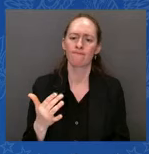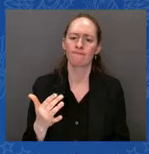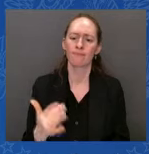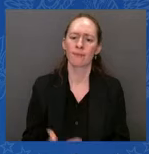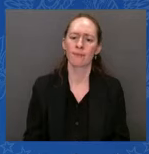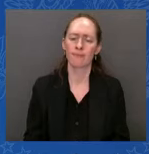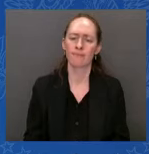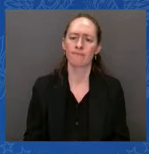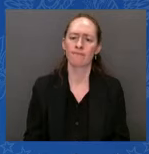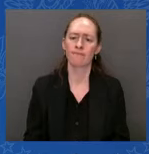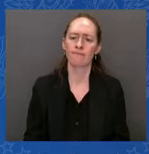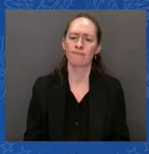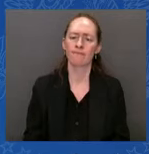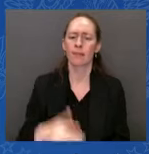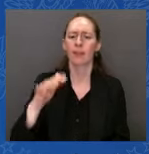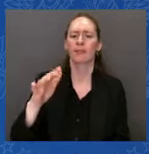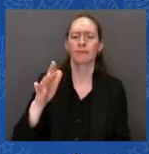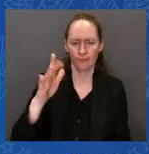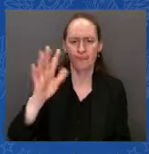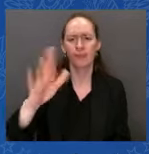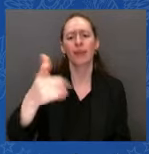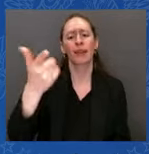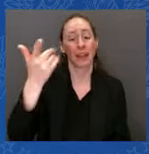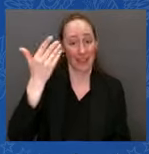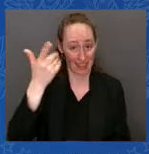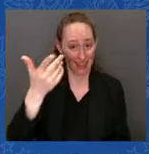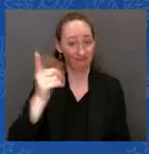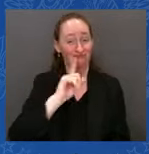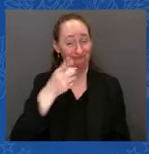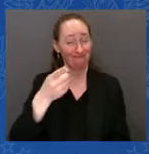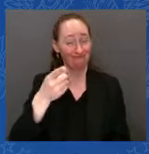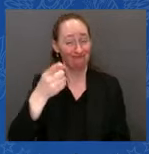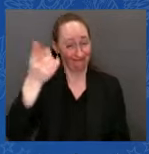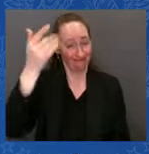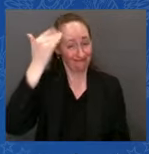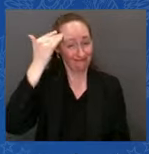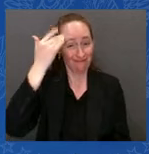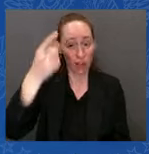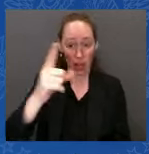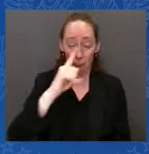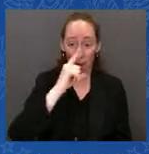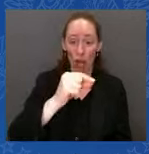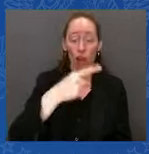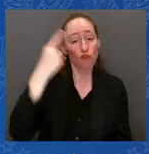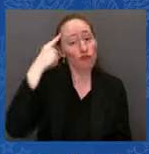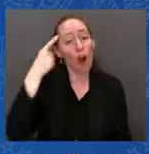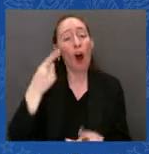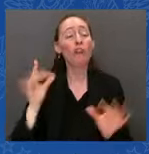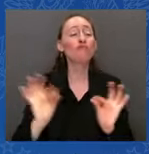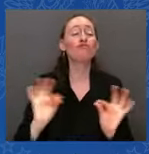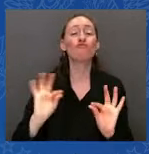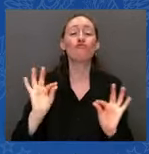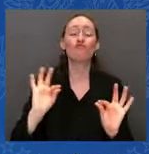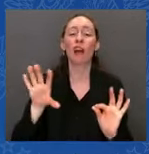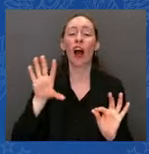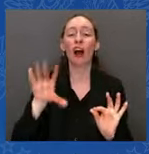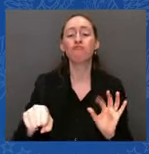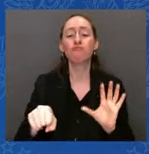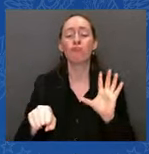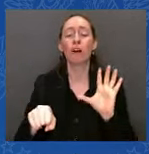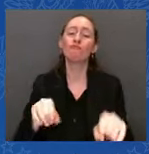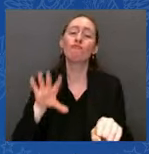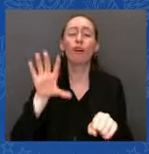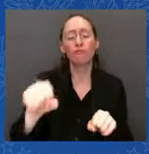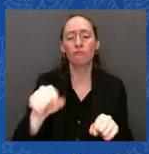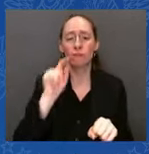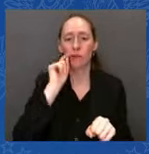Finland. He's gotten something he never intended. Together with our allies and partners, we've sent more than 3,000 armored vehicles,